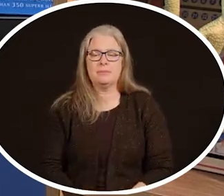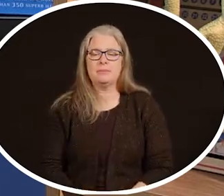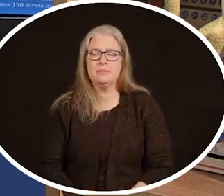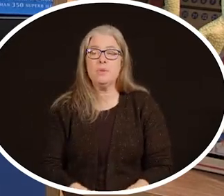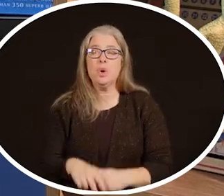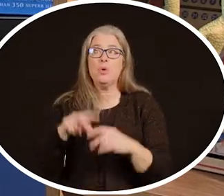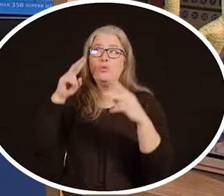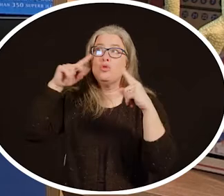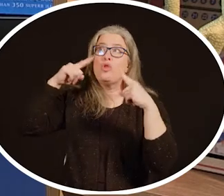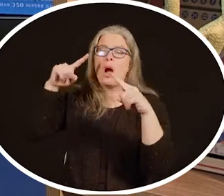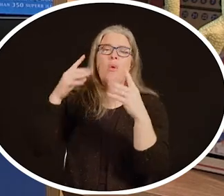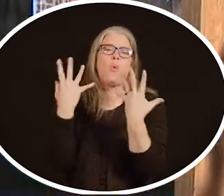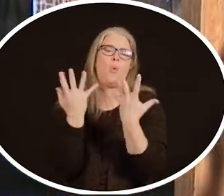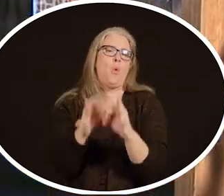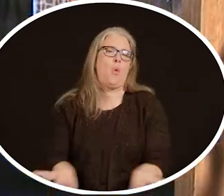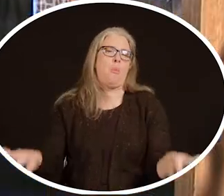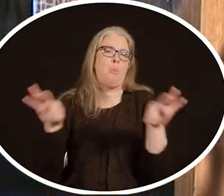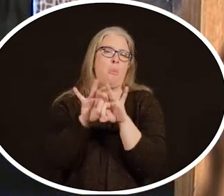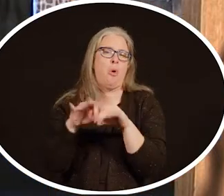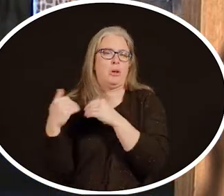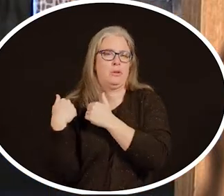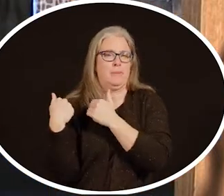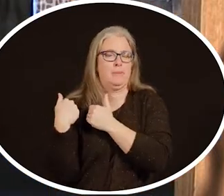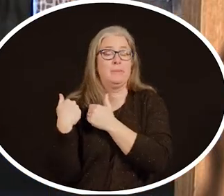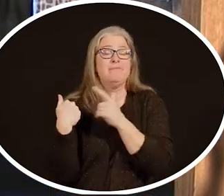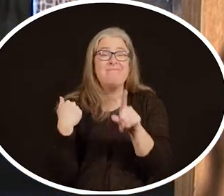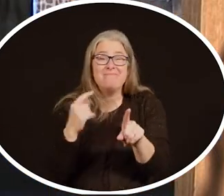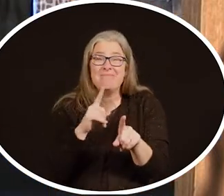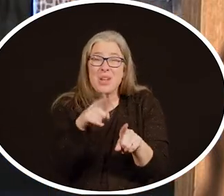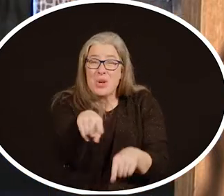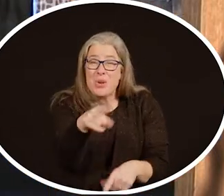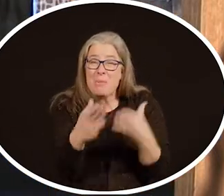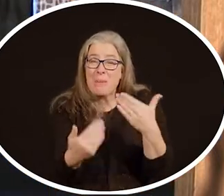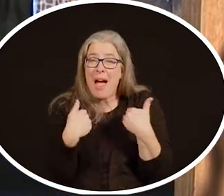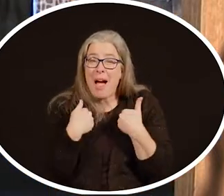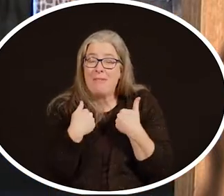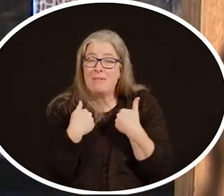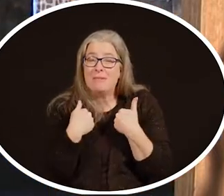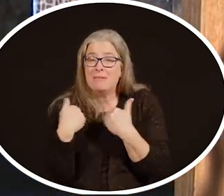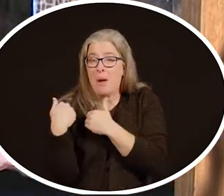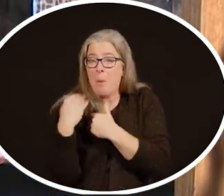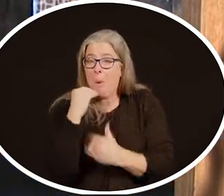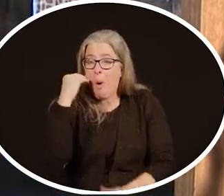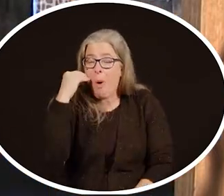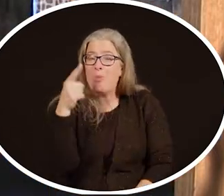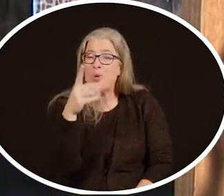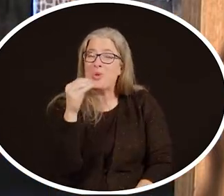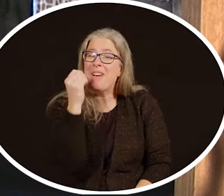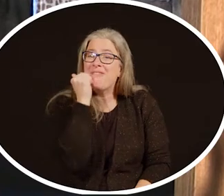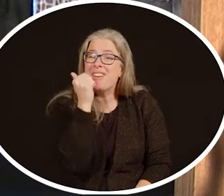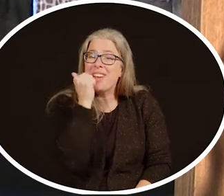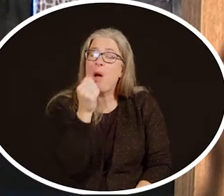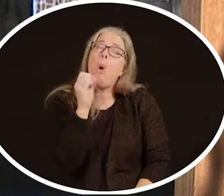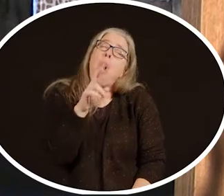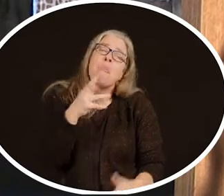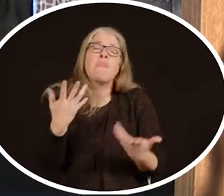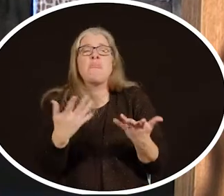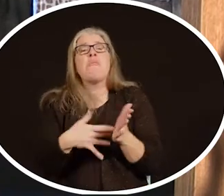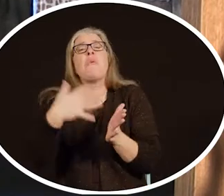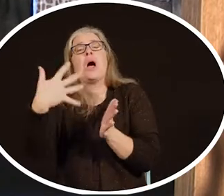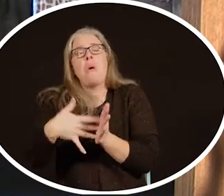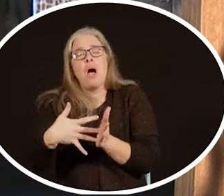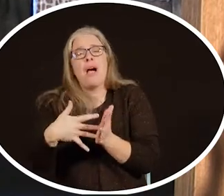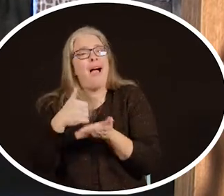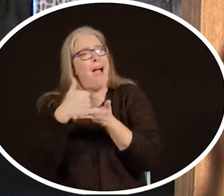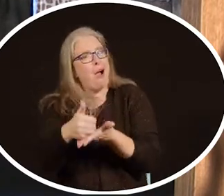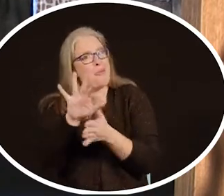a lookout is a very important job. So I bet that you might have a job at home that you do every day or every once